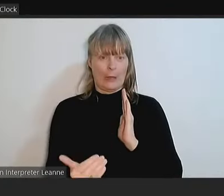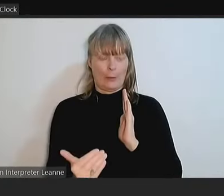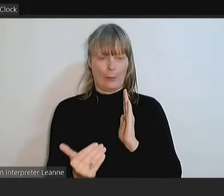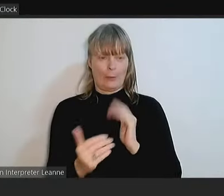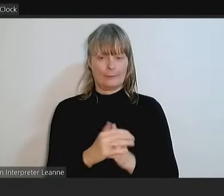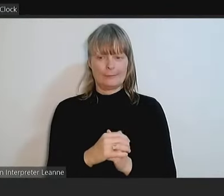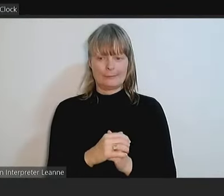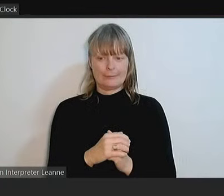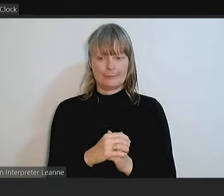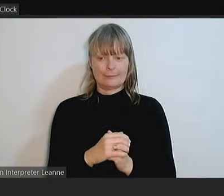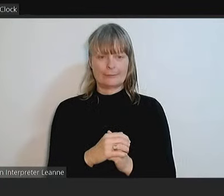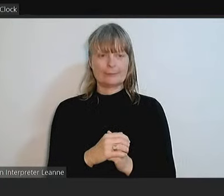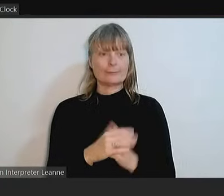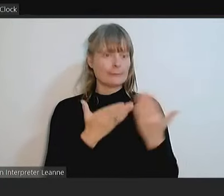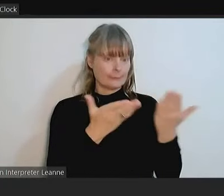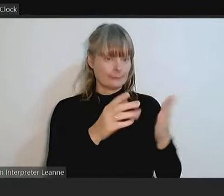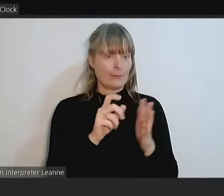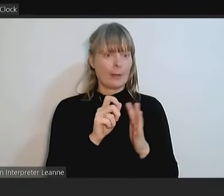Over to you, Peter.